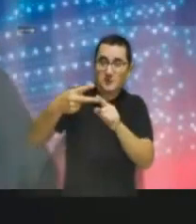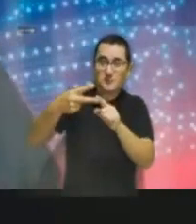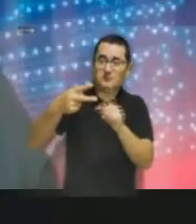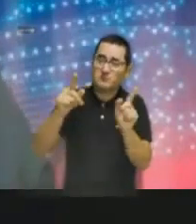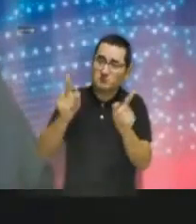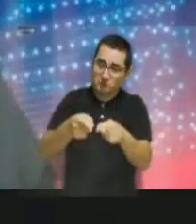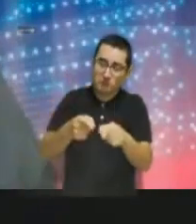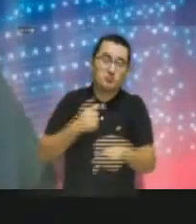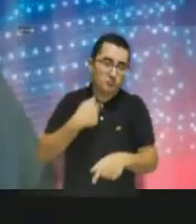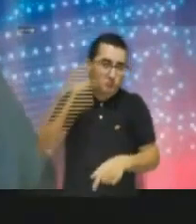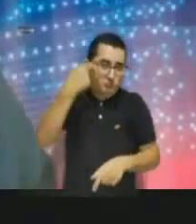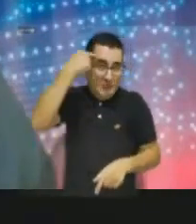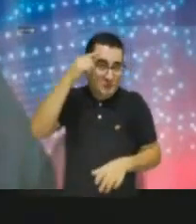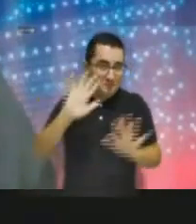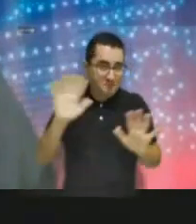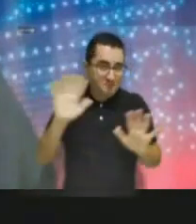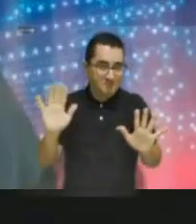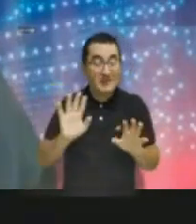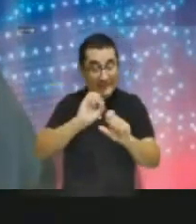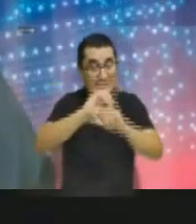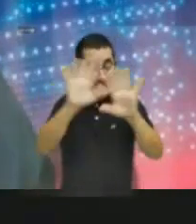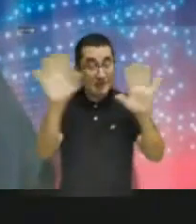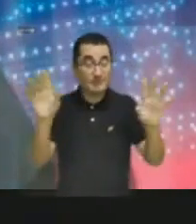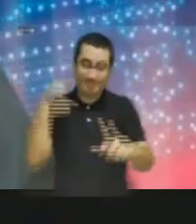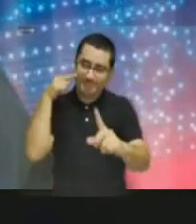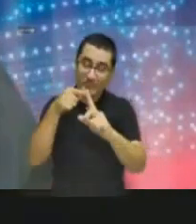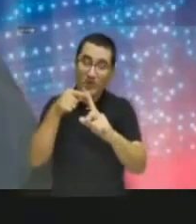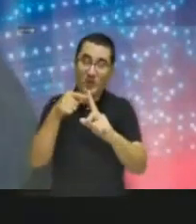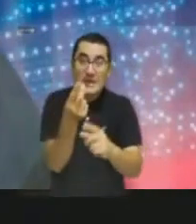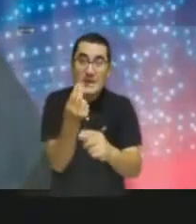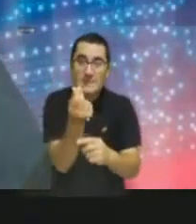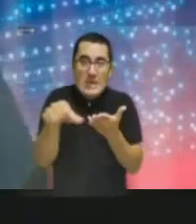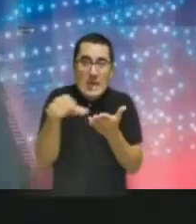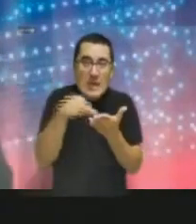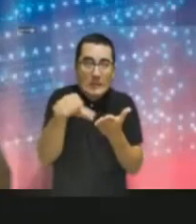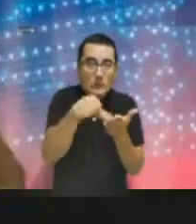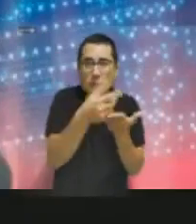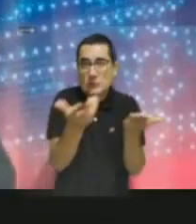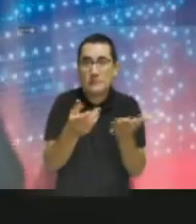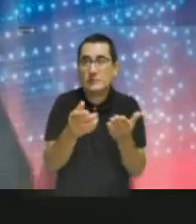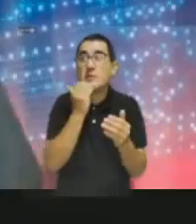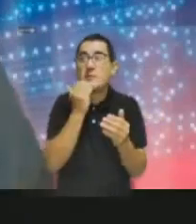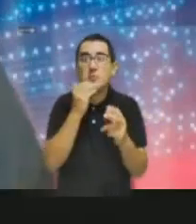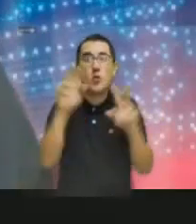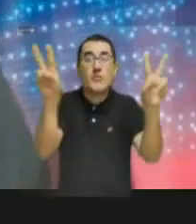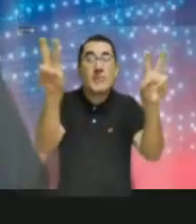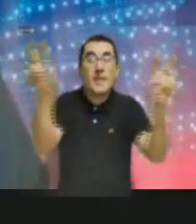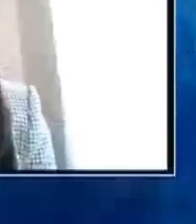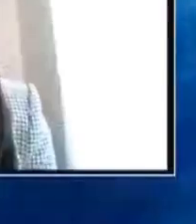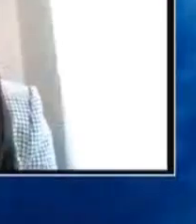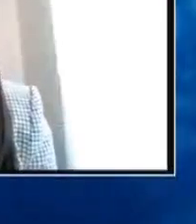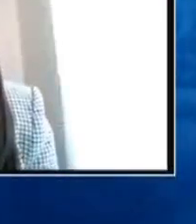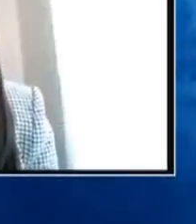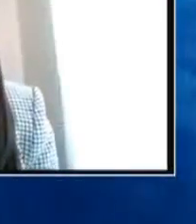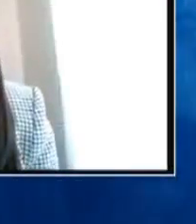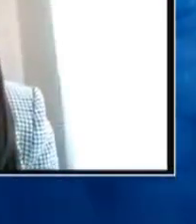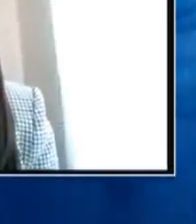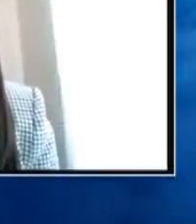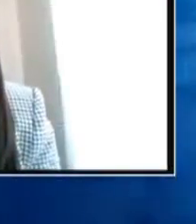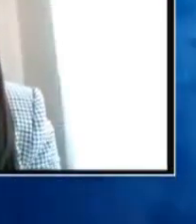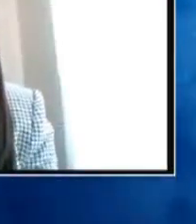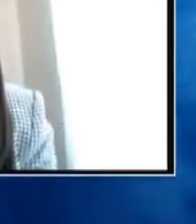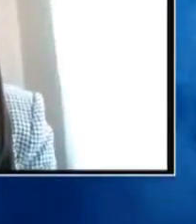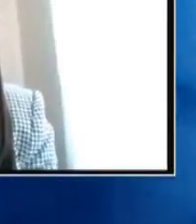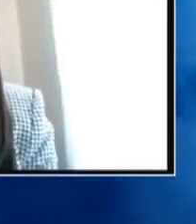and that is clearly that we have an issue of costs in terms of improving the issue of energy. This goes